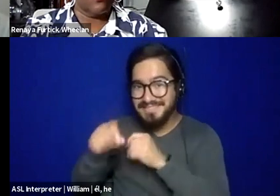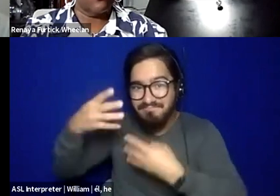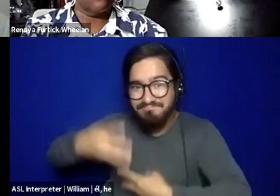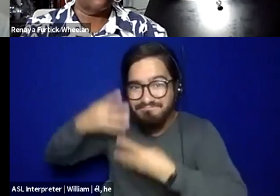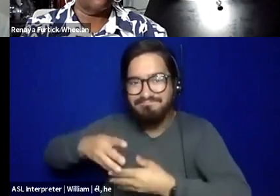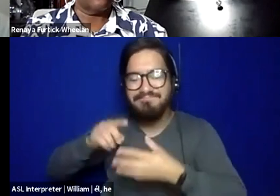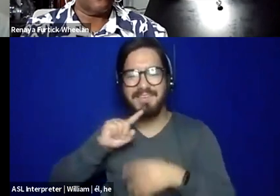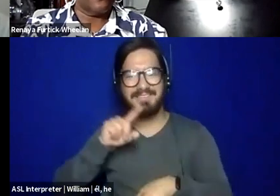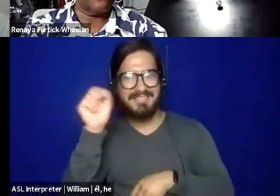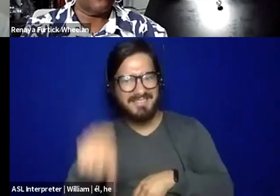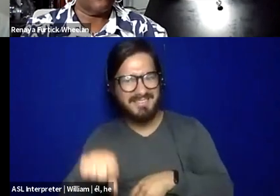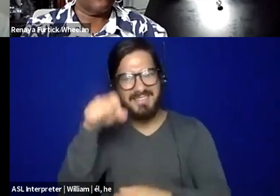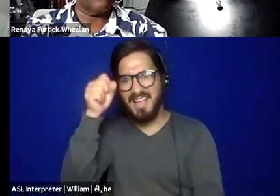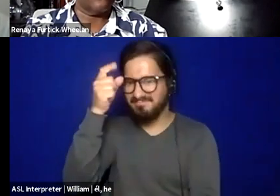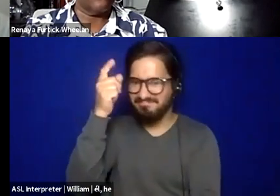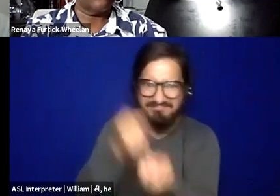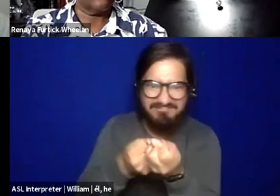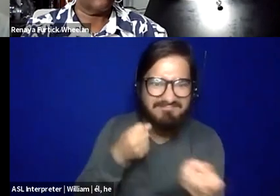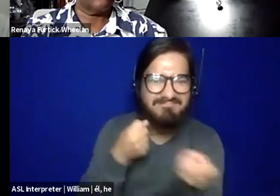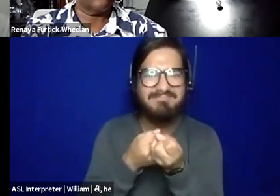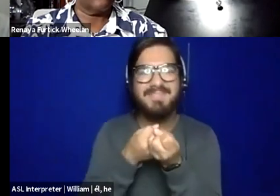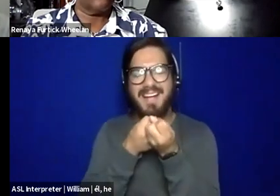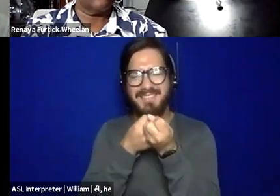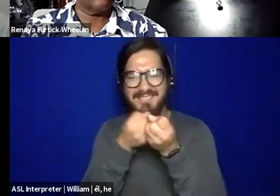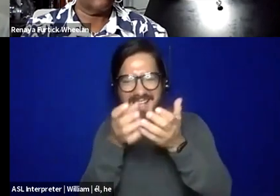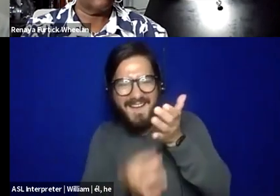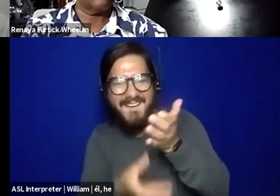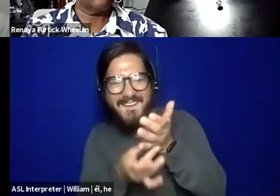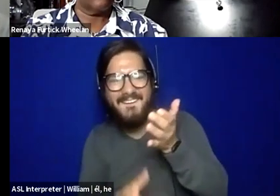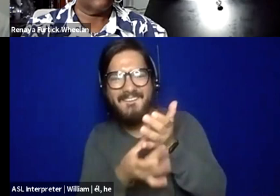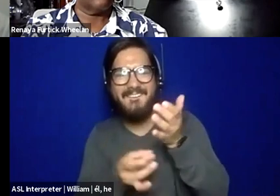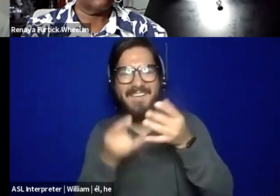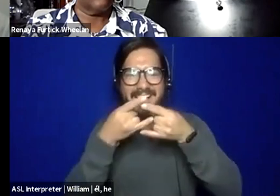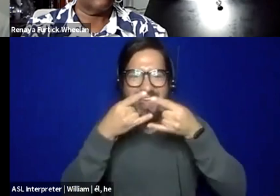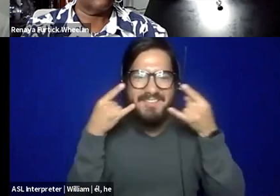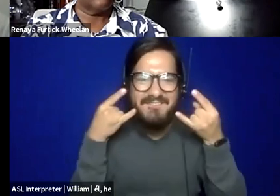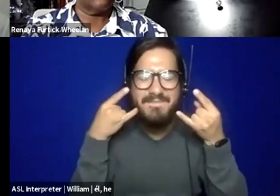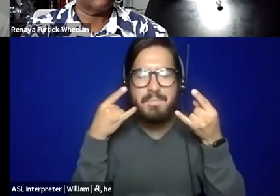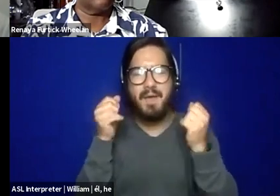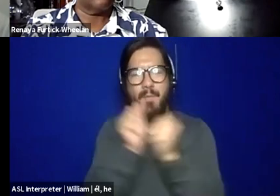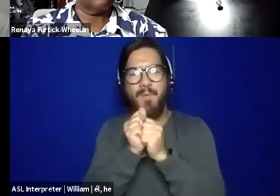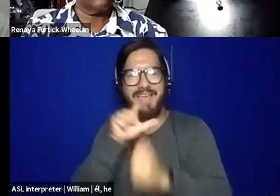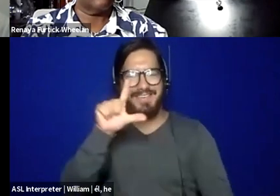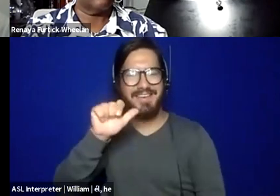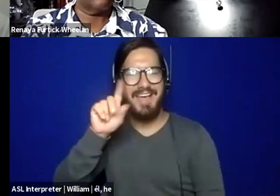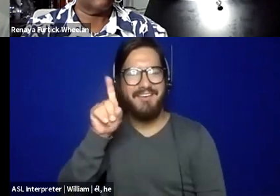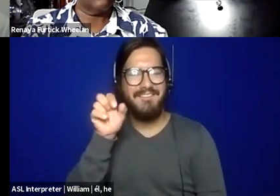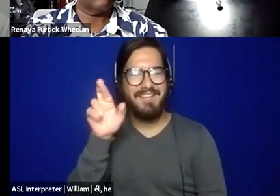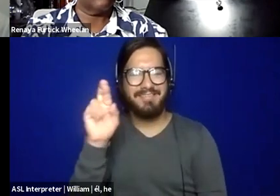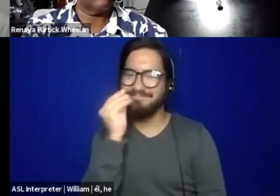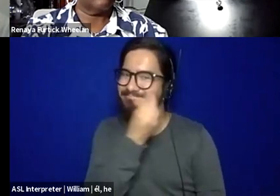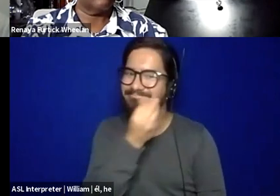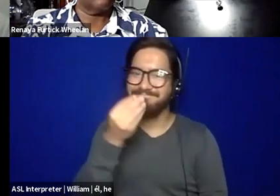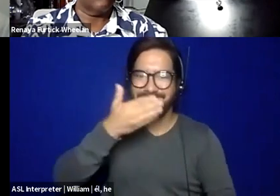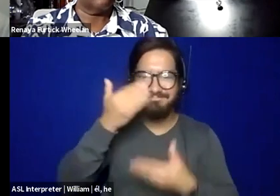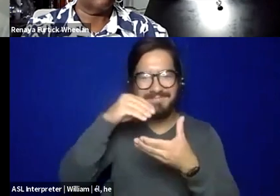oils, um, and you know, the face mask with lavender and essential oils and, and having the scent on it. So